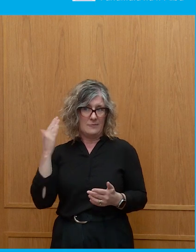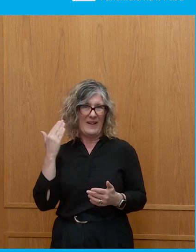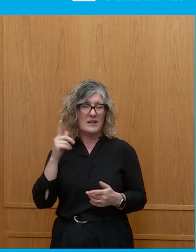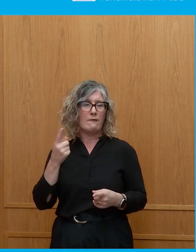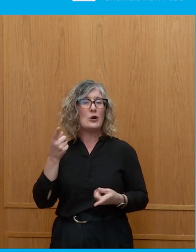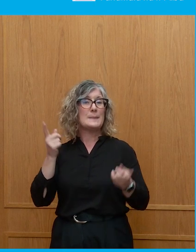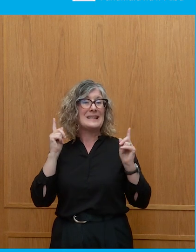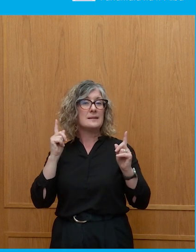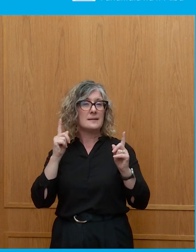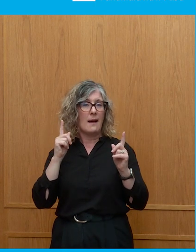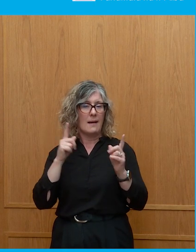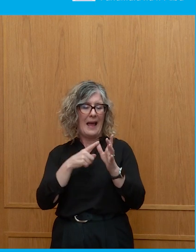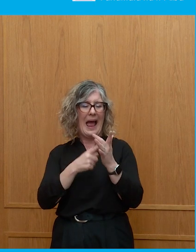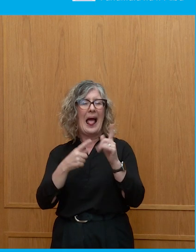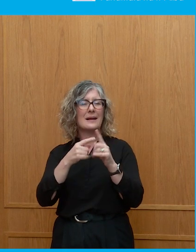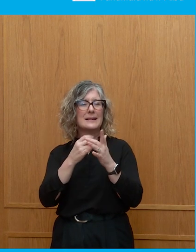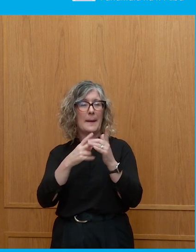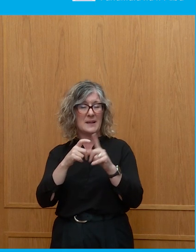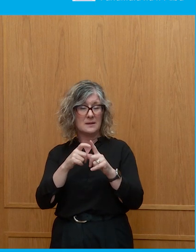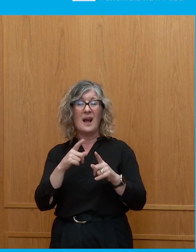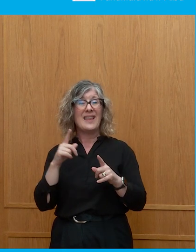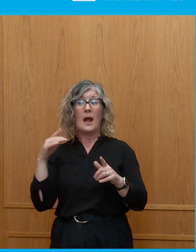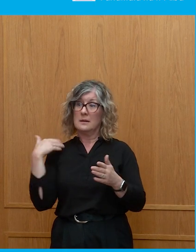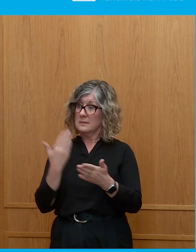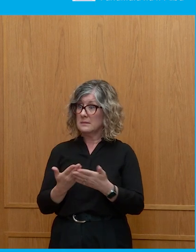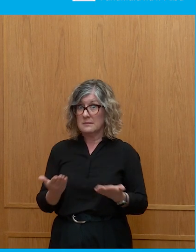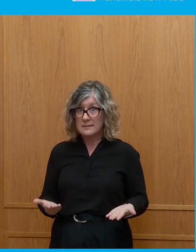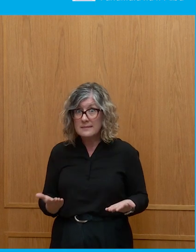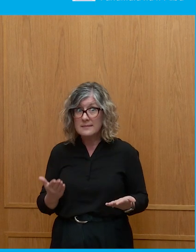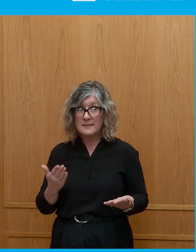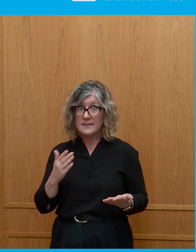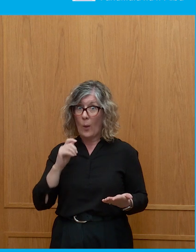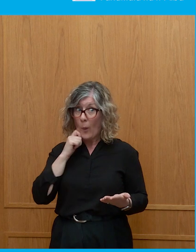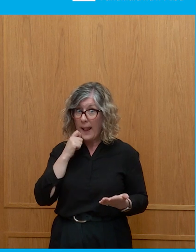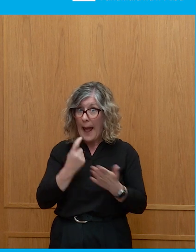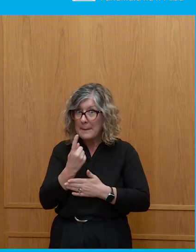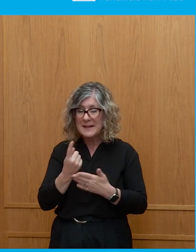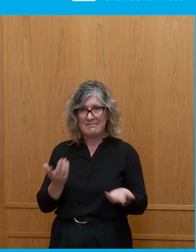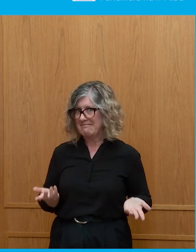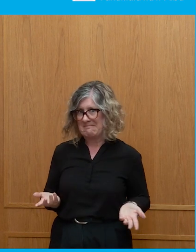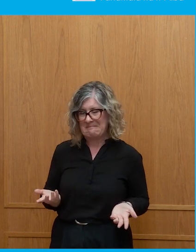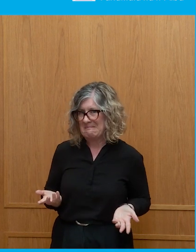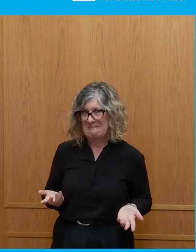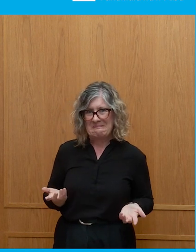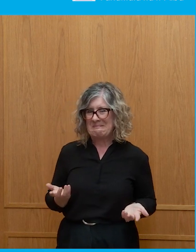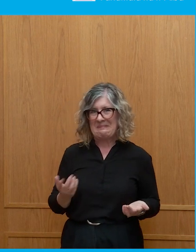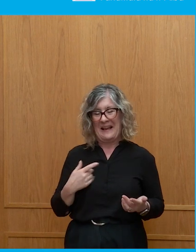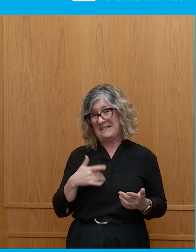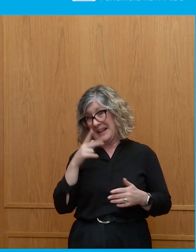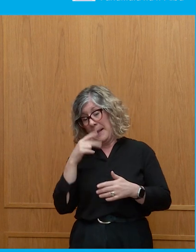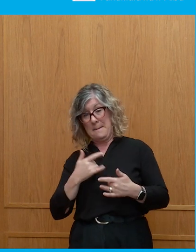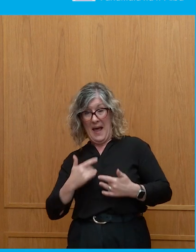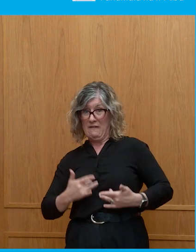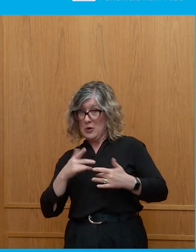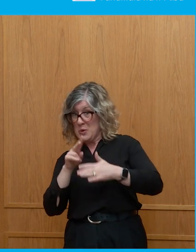nowhere, literally, absolutely nowhere. And nor will it be, in my view, not in the foreseeable future